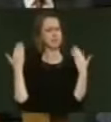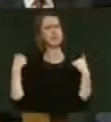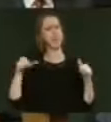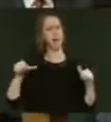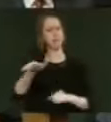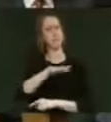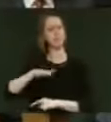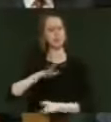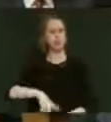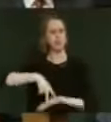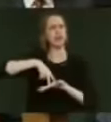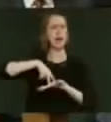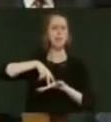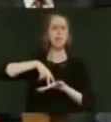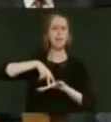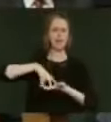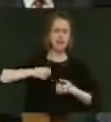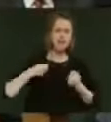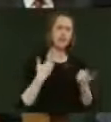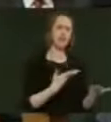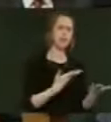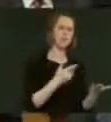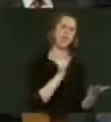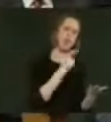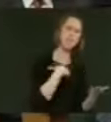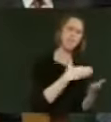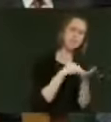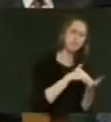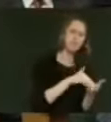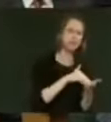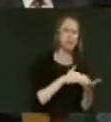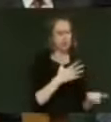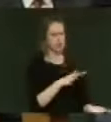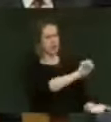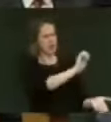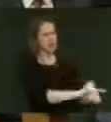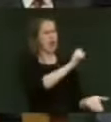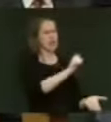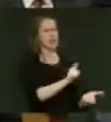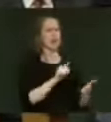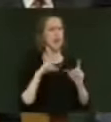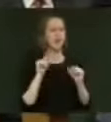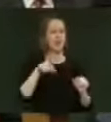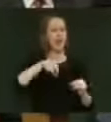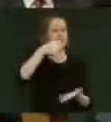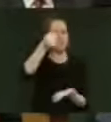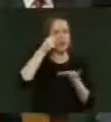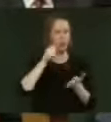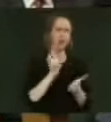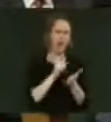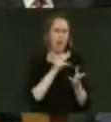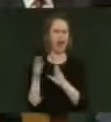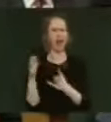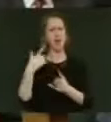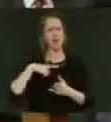position to stand up and just give them a little more. Rightfully so. We've done it in this Budget. Rightfully